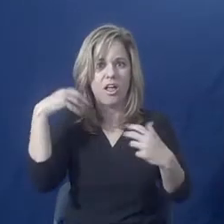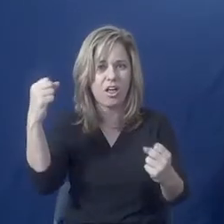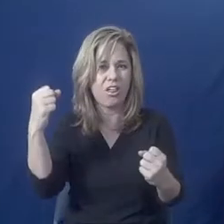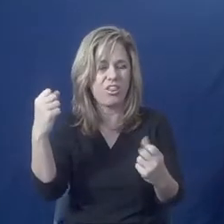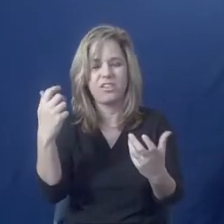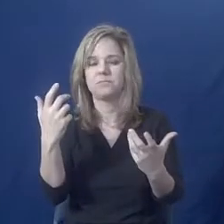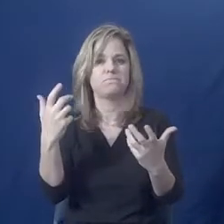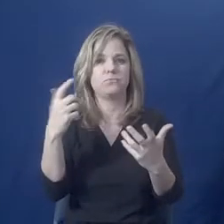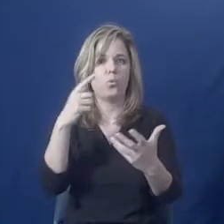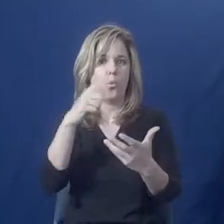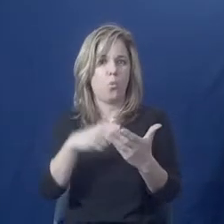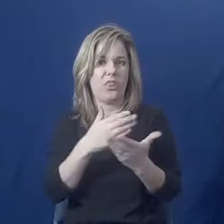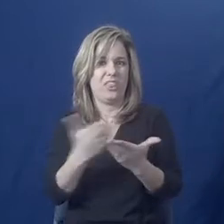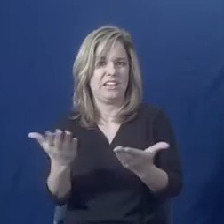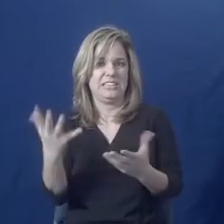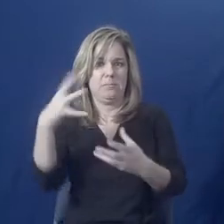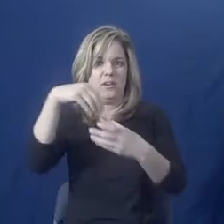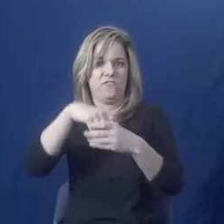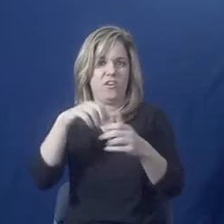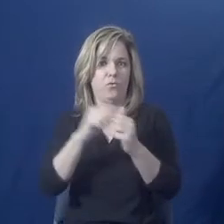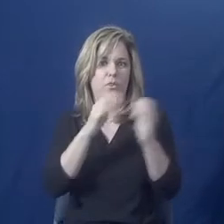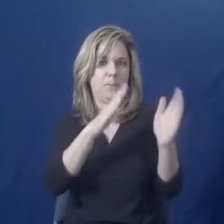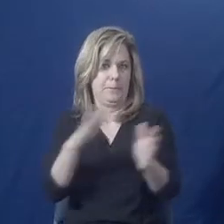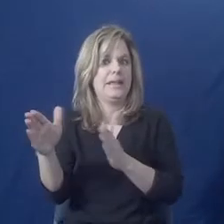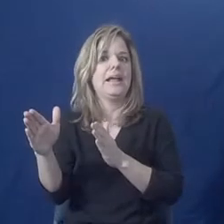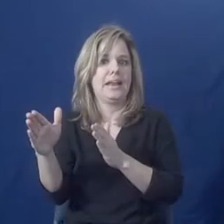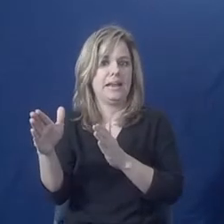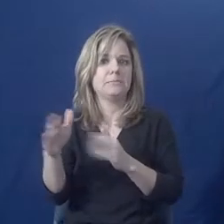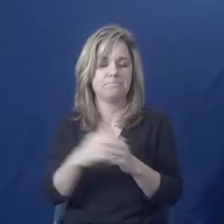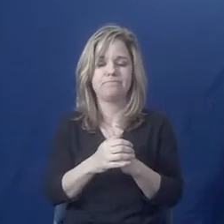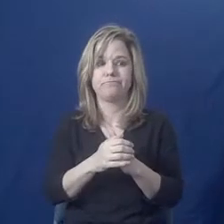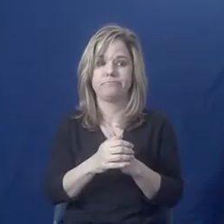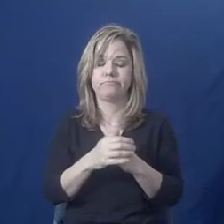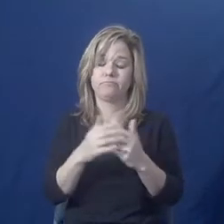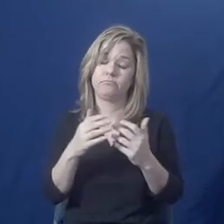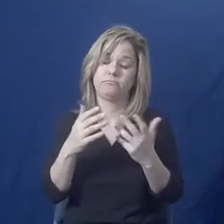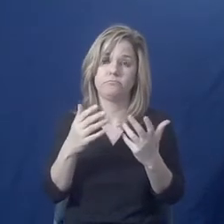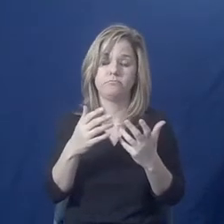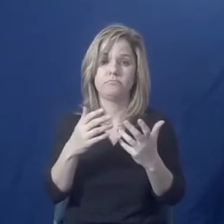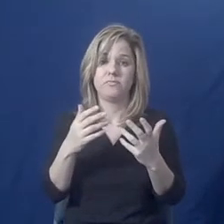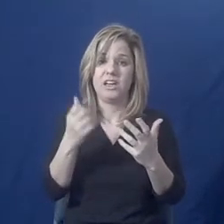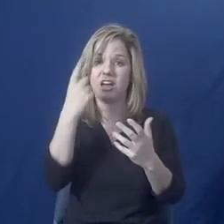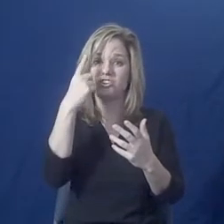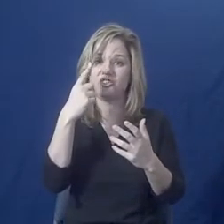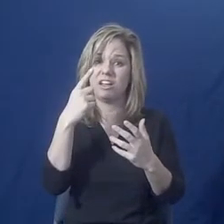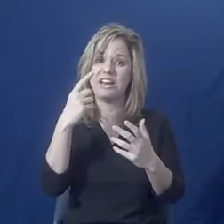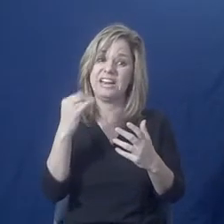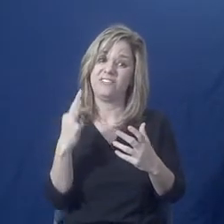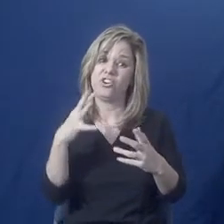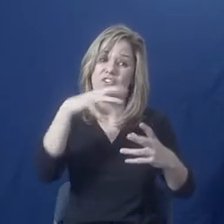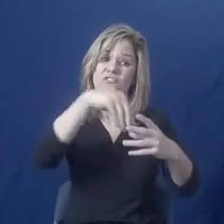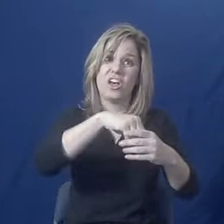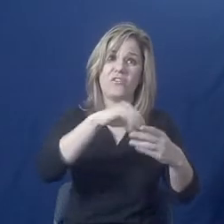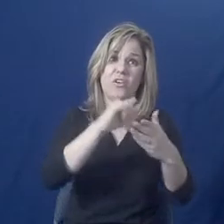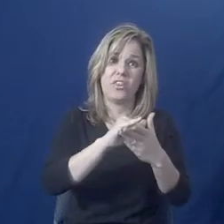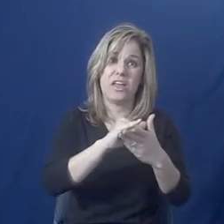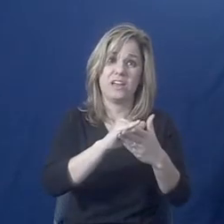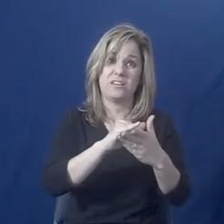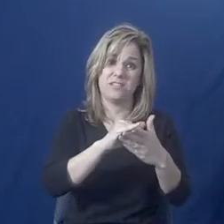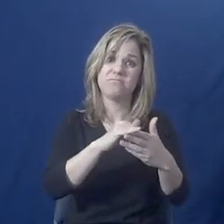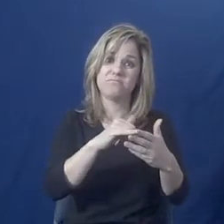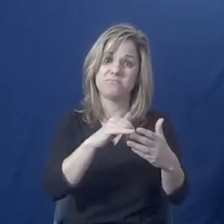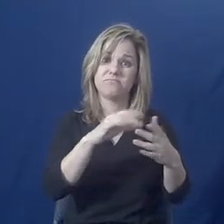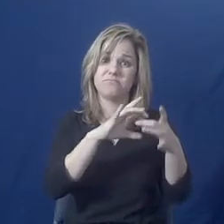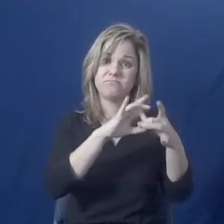consider? Leaving, being in an abusive relationship is very traumatic. Leaving